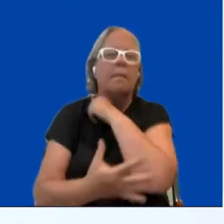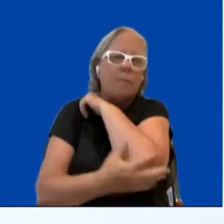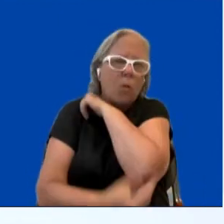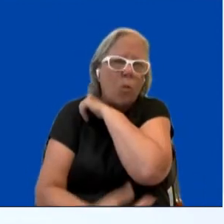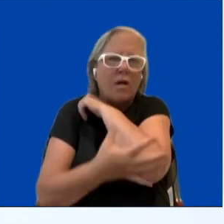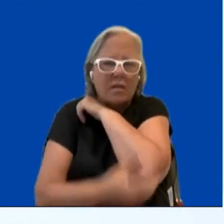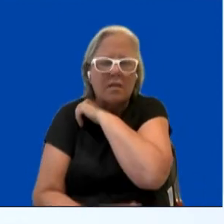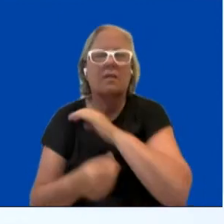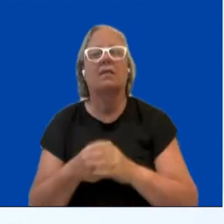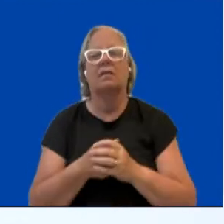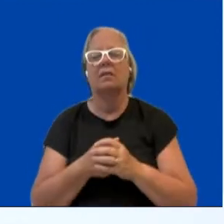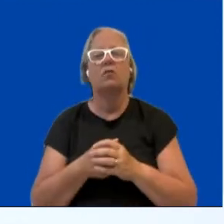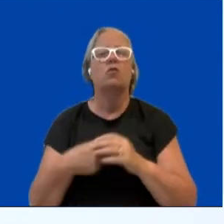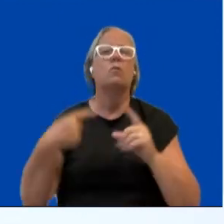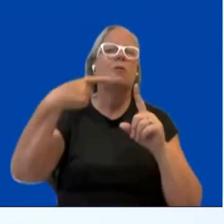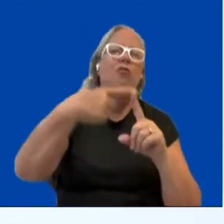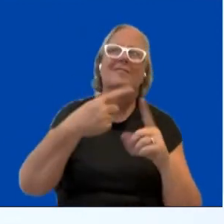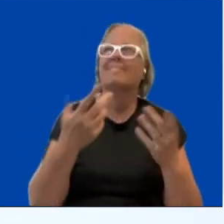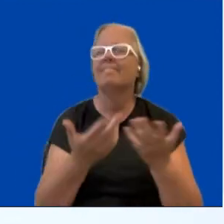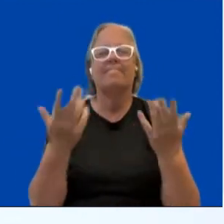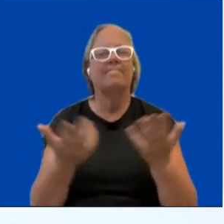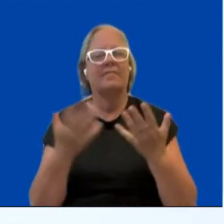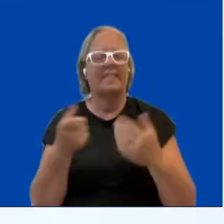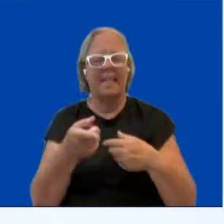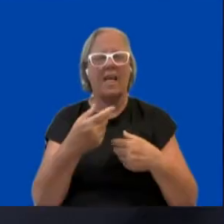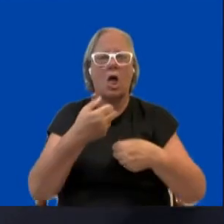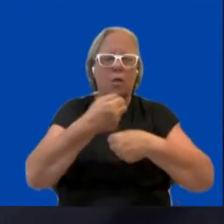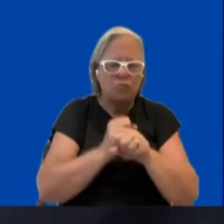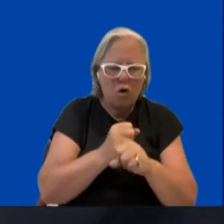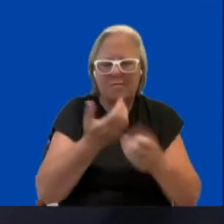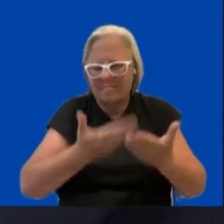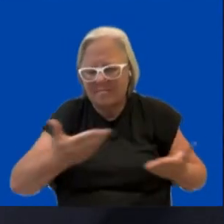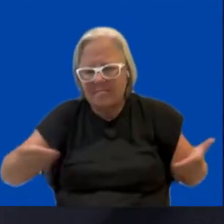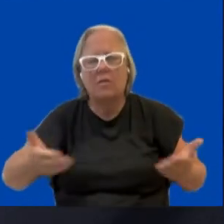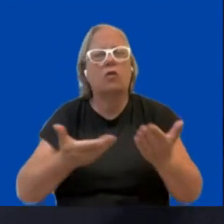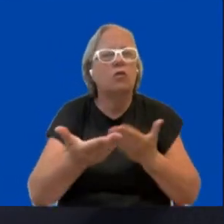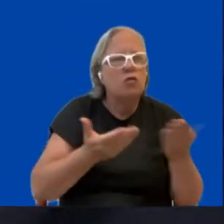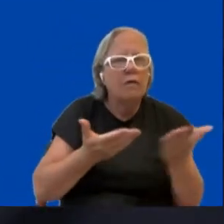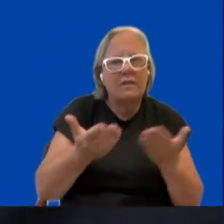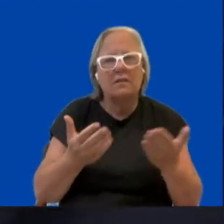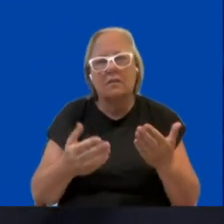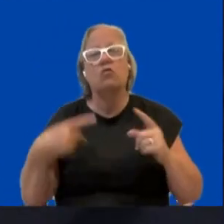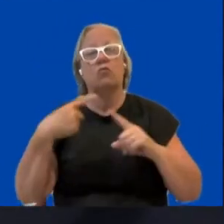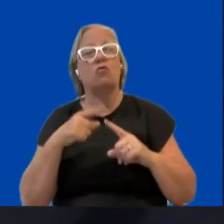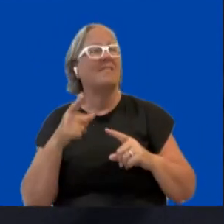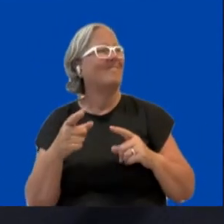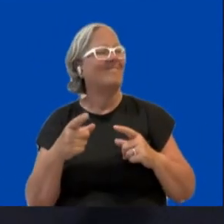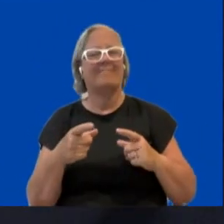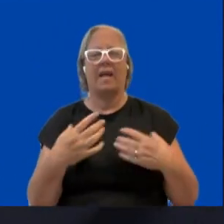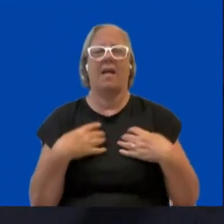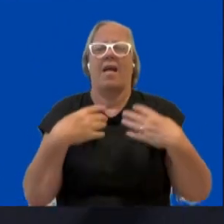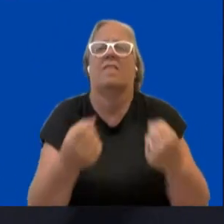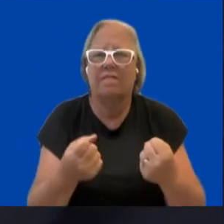of certain products and services in underprivileged communities and the health impact that it has and the long-term impact it has on the ability